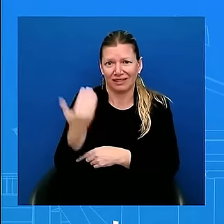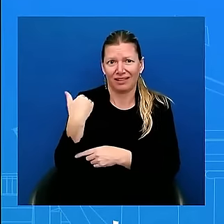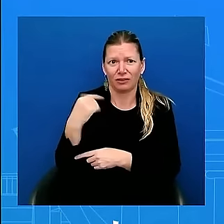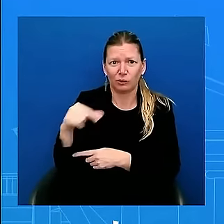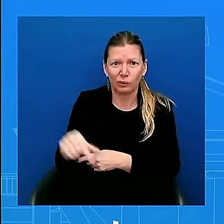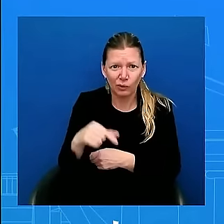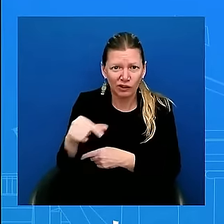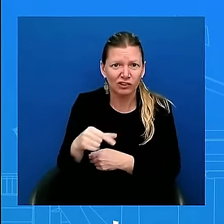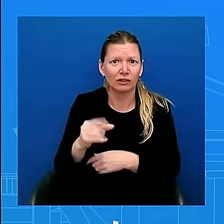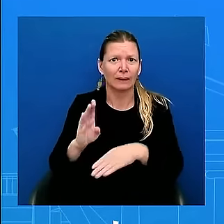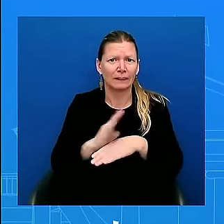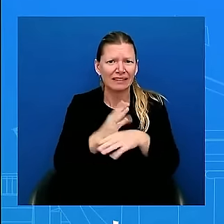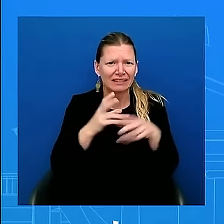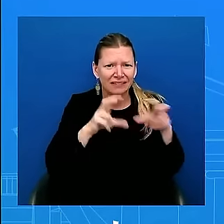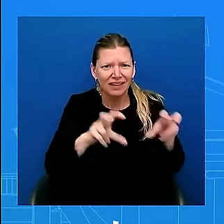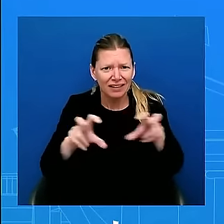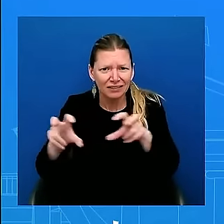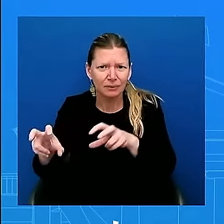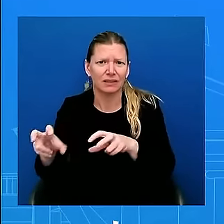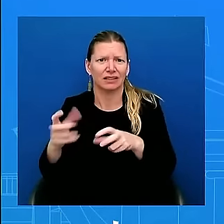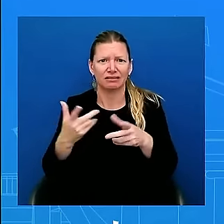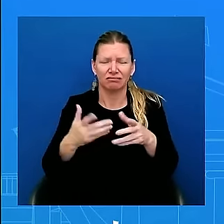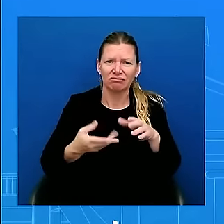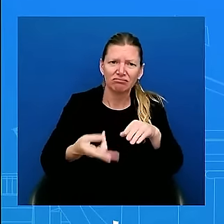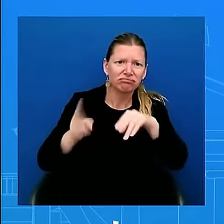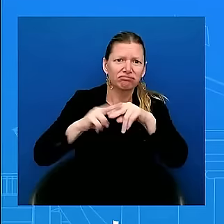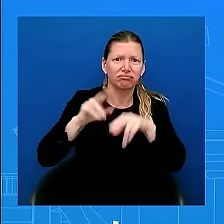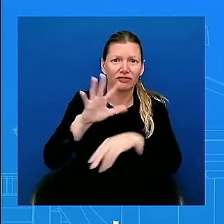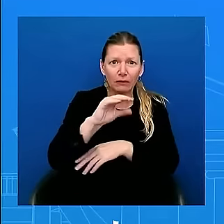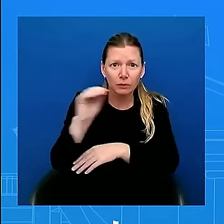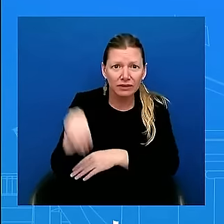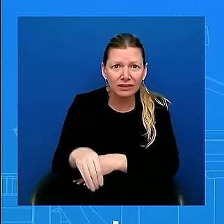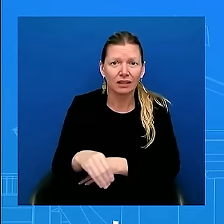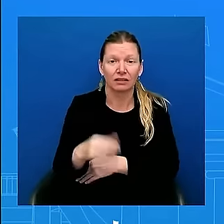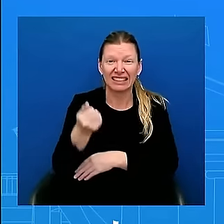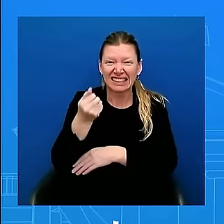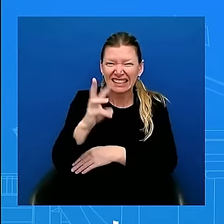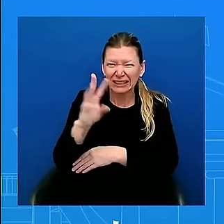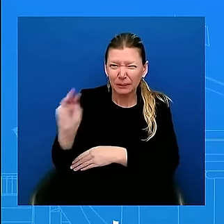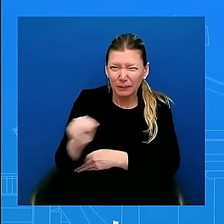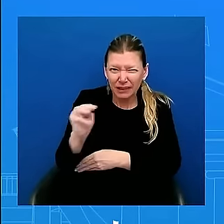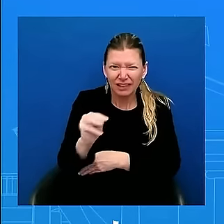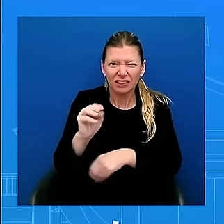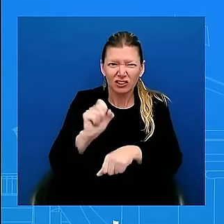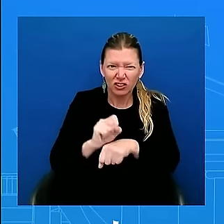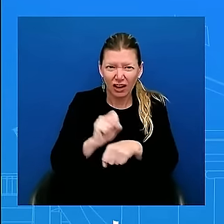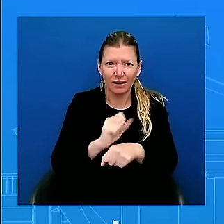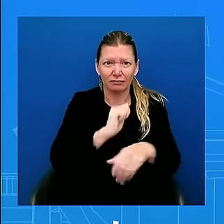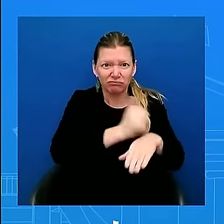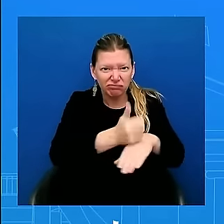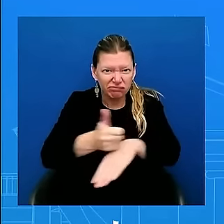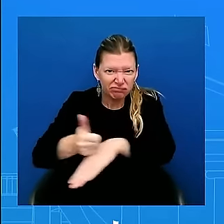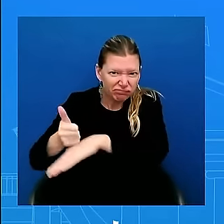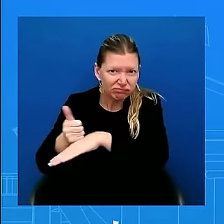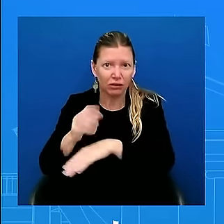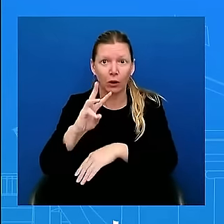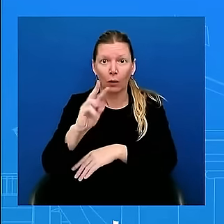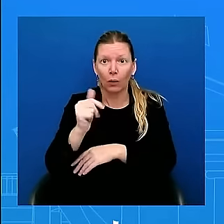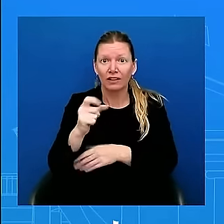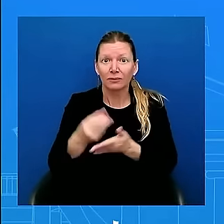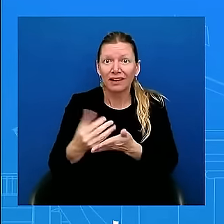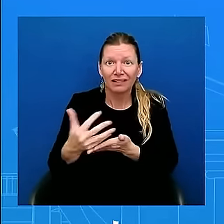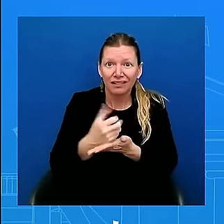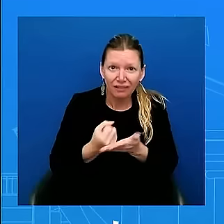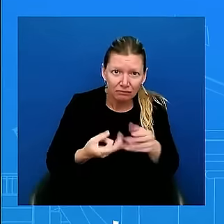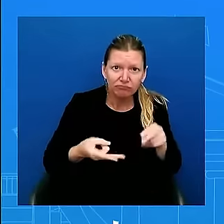with inflation down to 3 percent. But as the President said, we have more work to do. Over the next six months, the President and